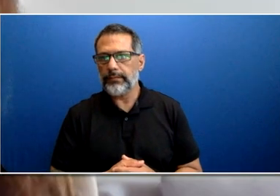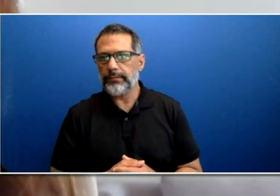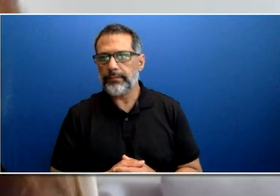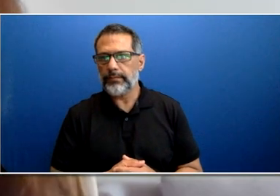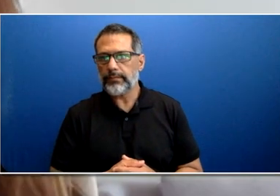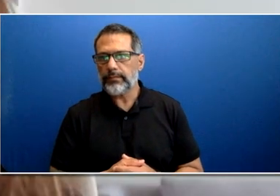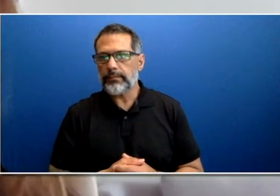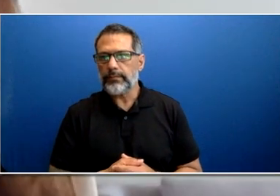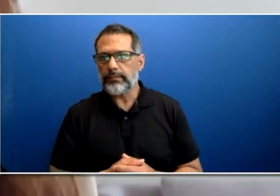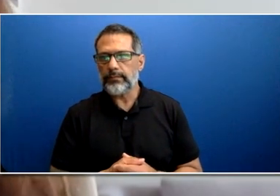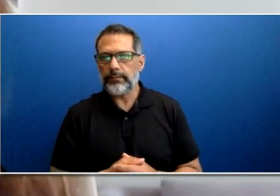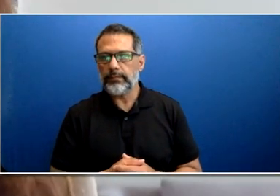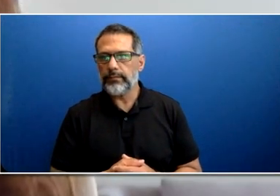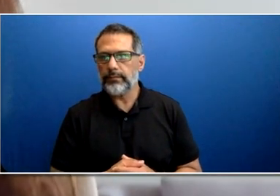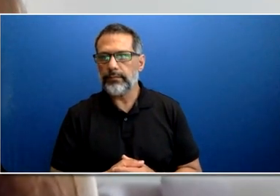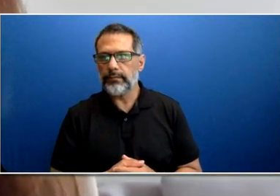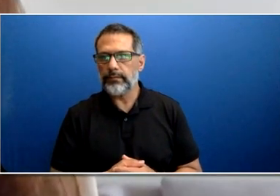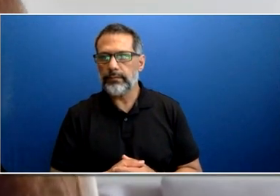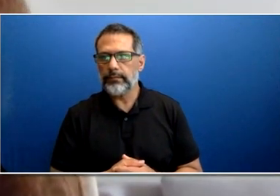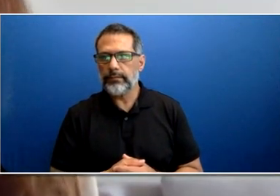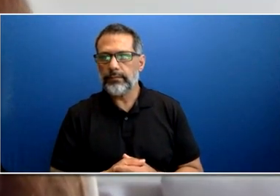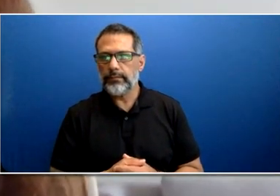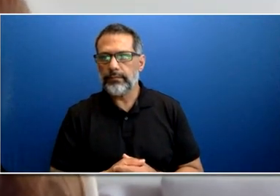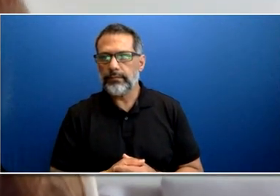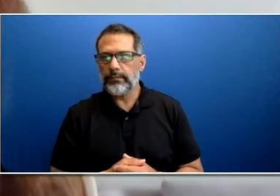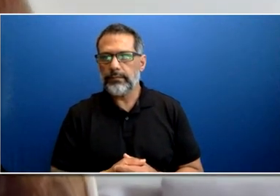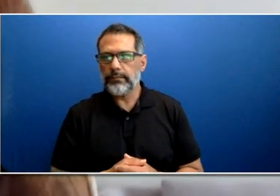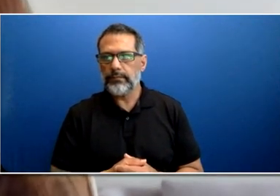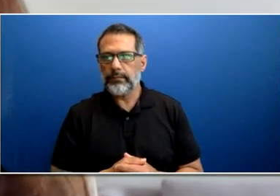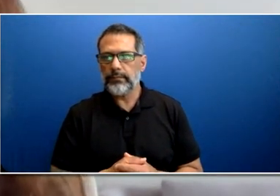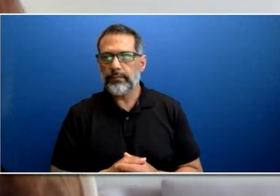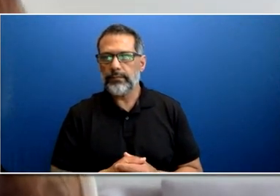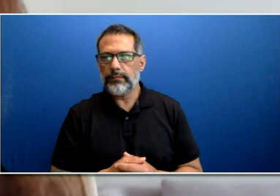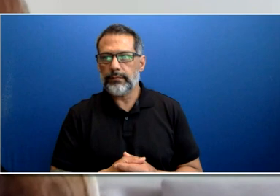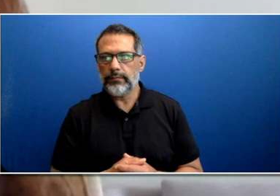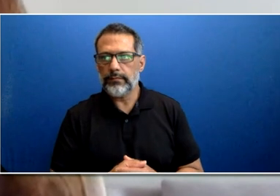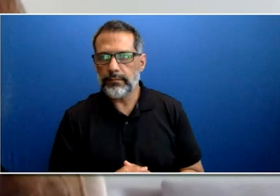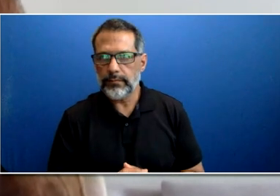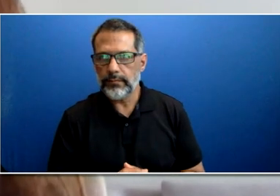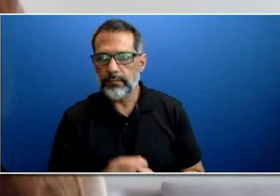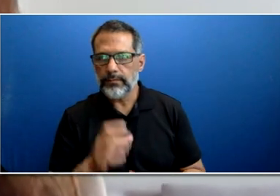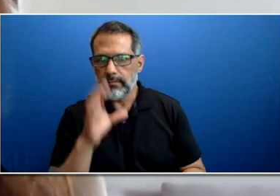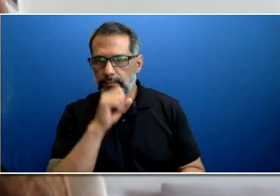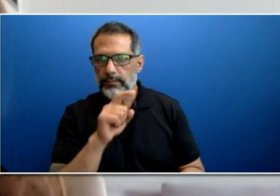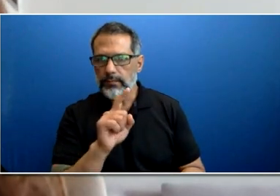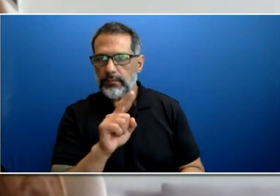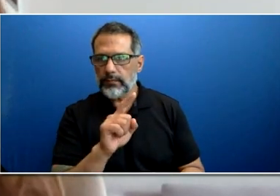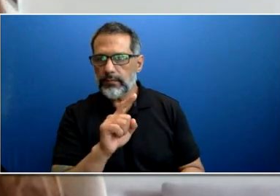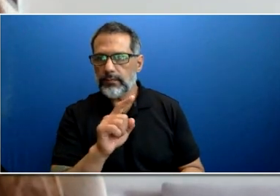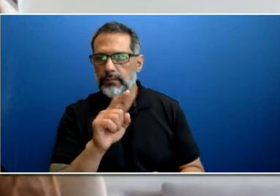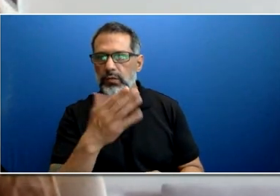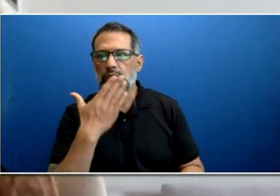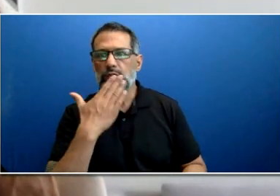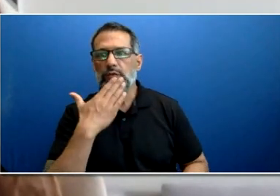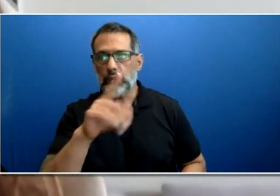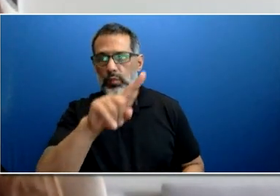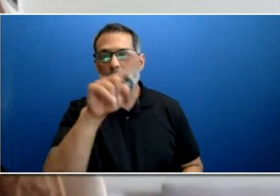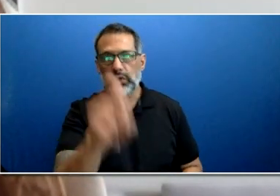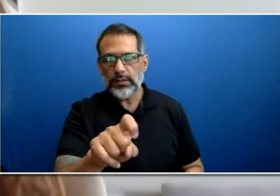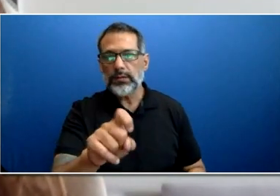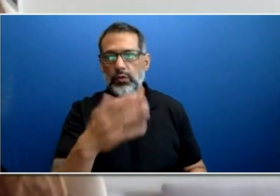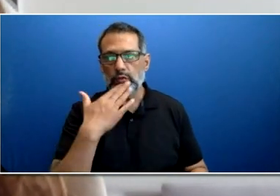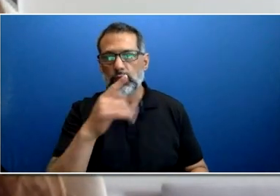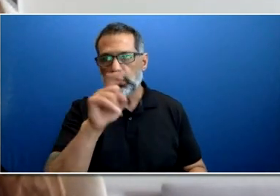Sure. It's a good question. The TTC offers a mandatory pension for full-time regular